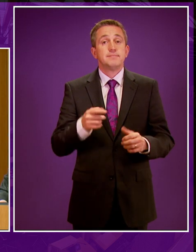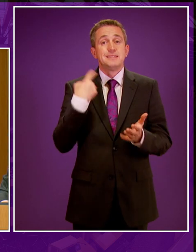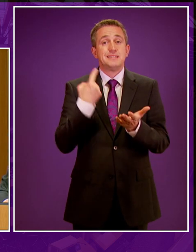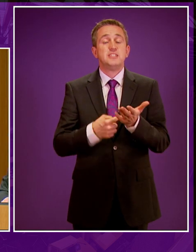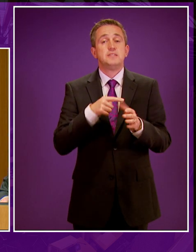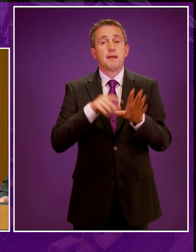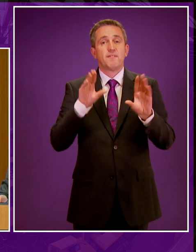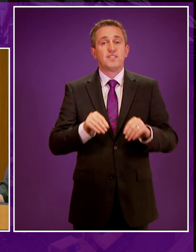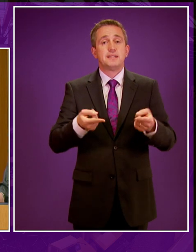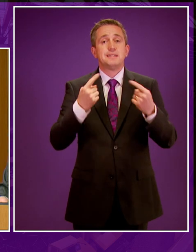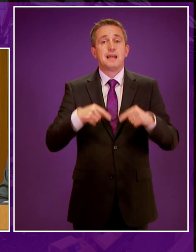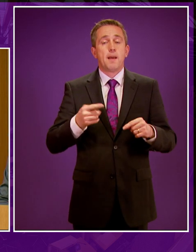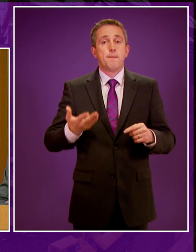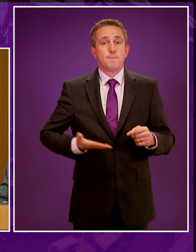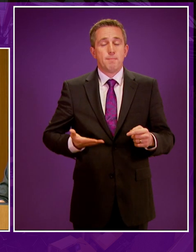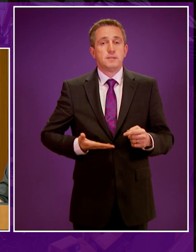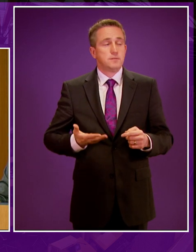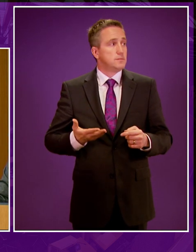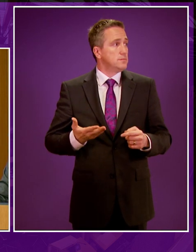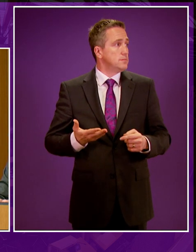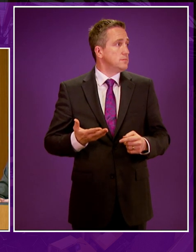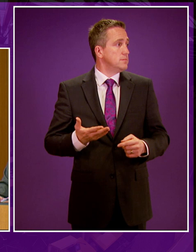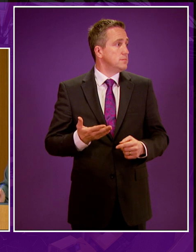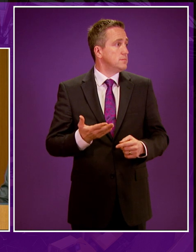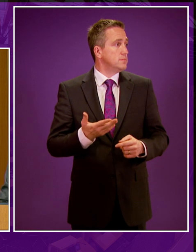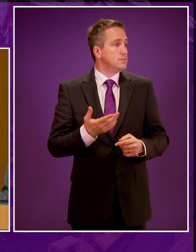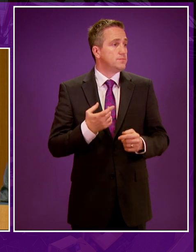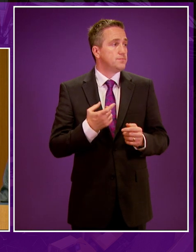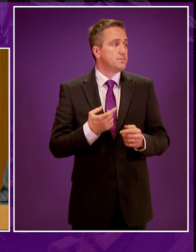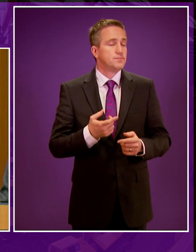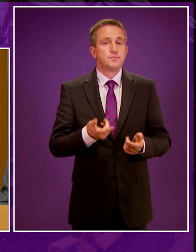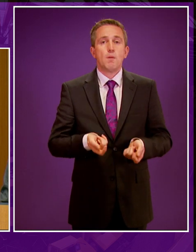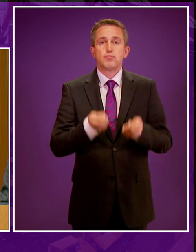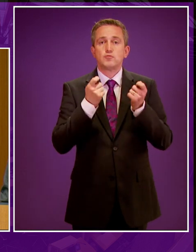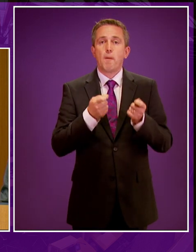decision time. We'll move now to members' business in the name of – point of order, Ruth Maguire.